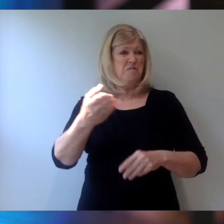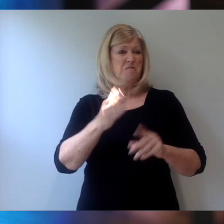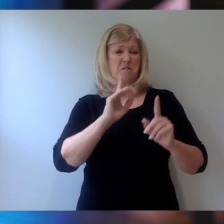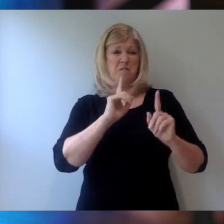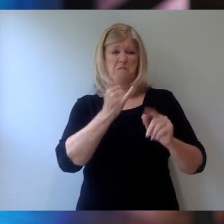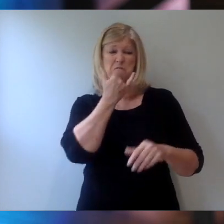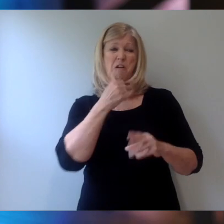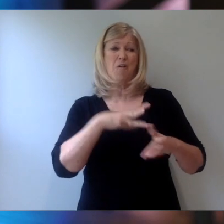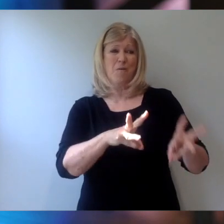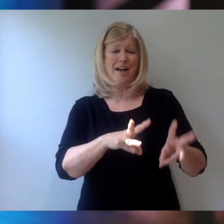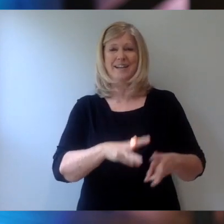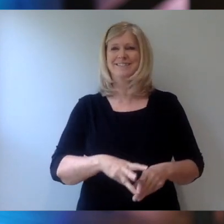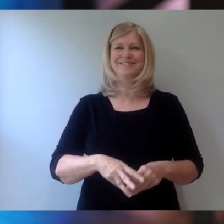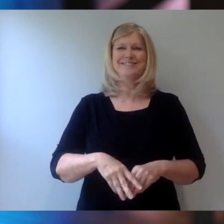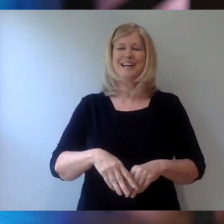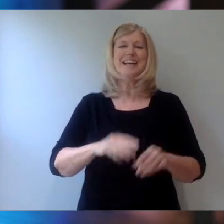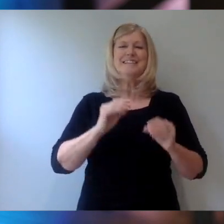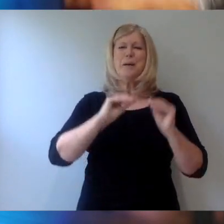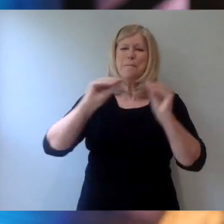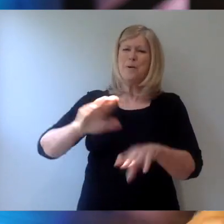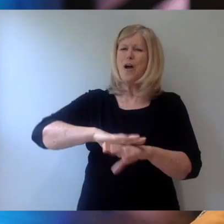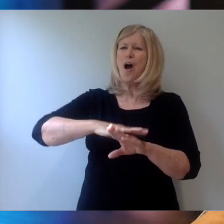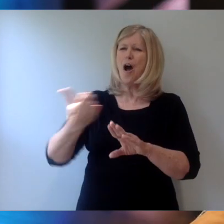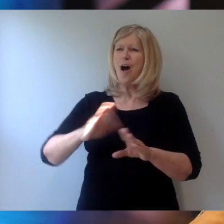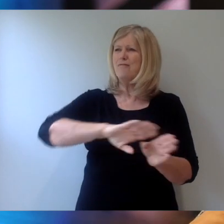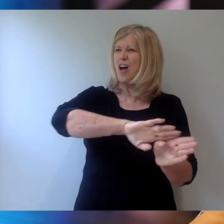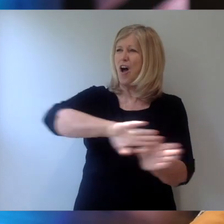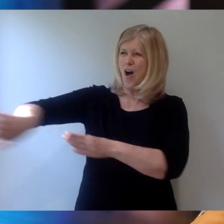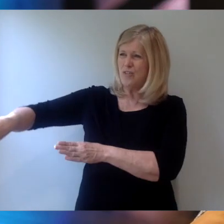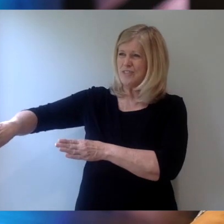off the perishable and put on the imperishable.